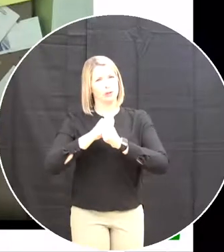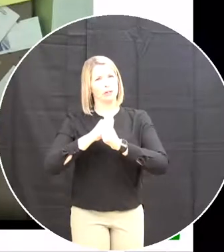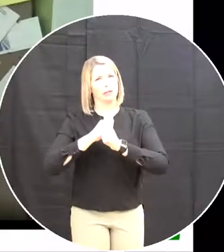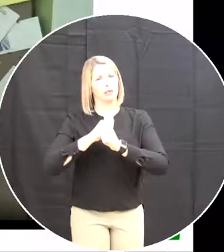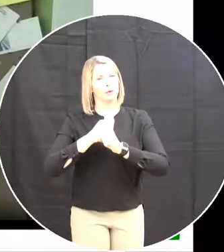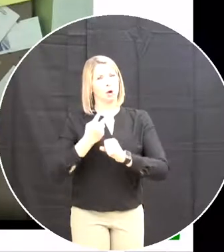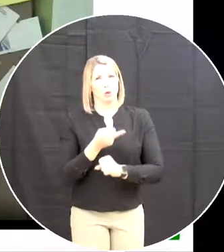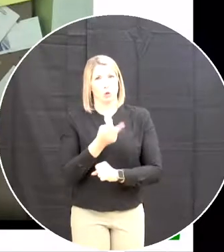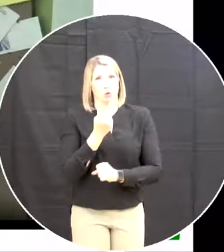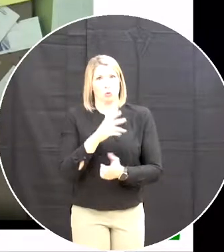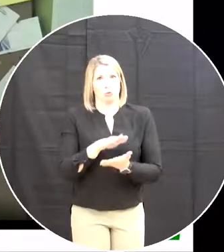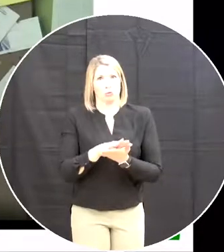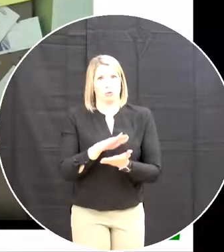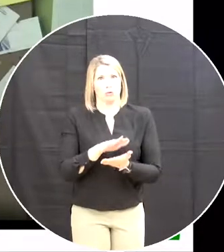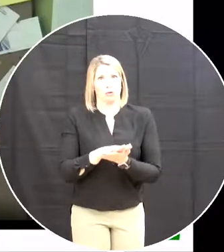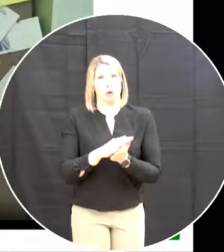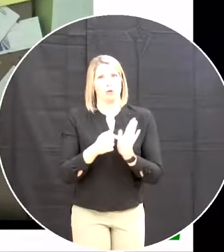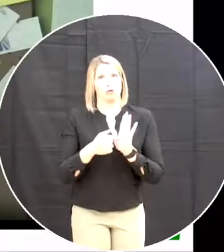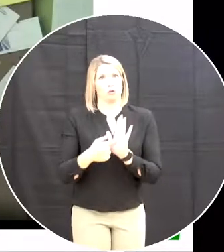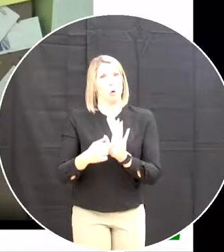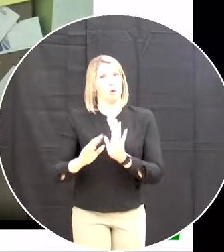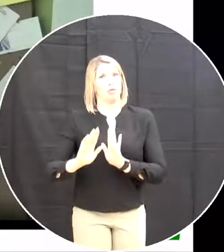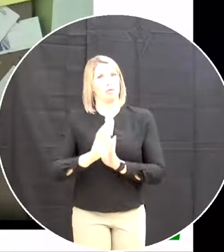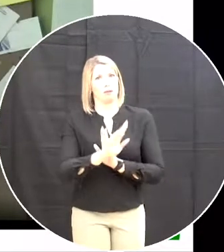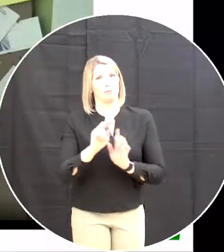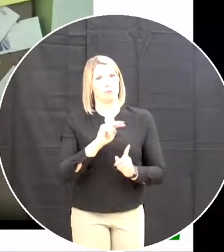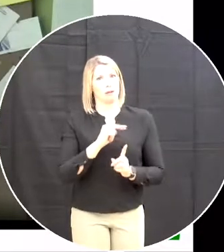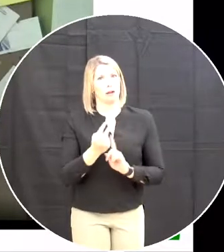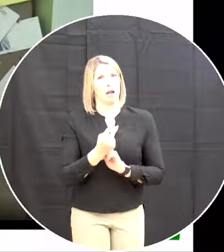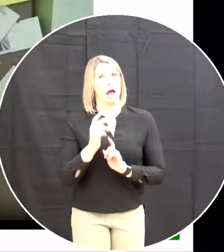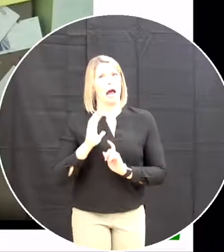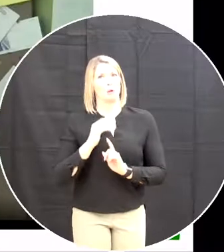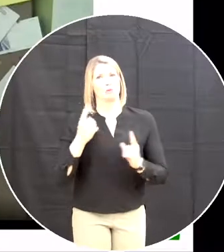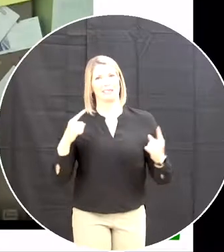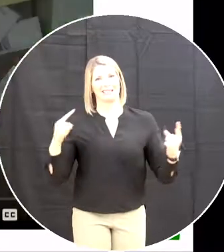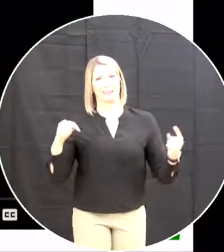student voice But it does exemplify Some of our progress this year